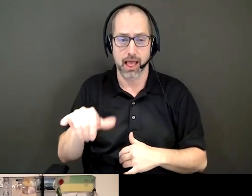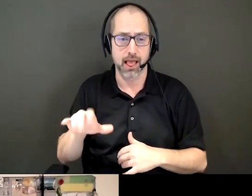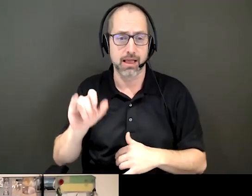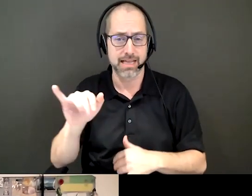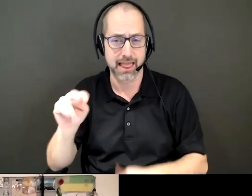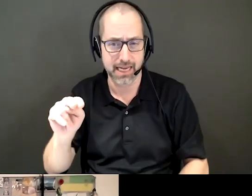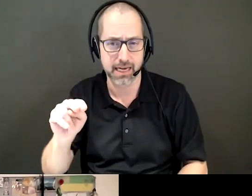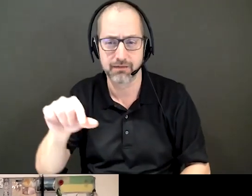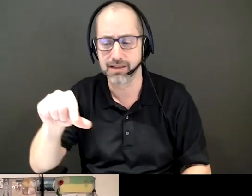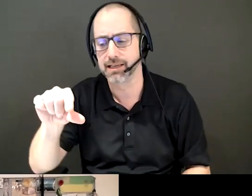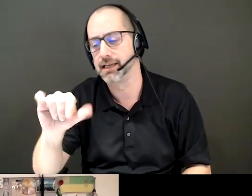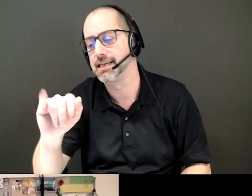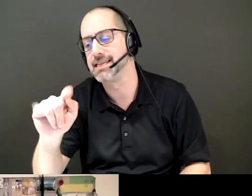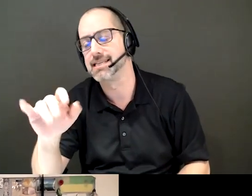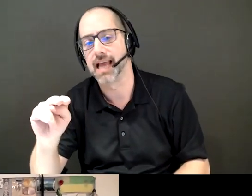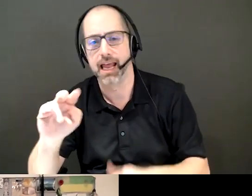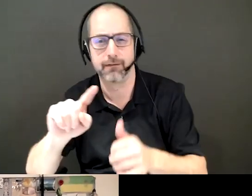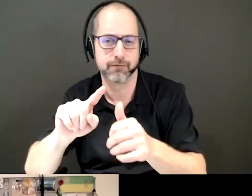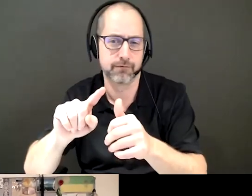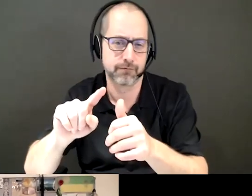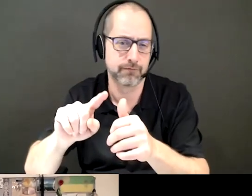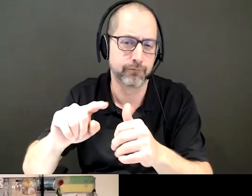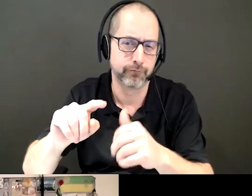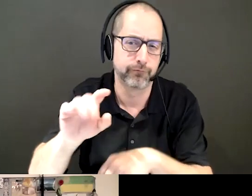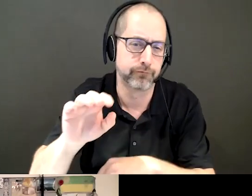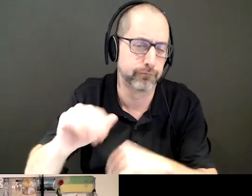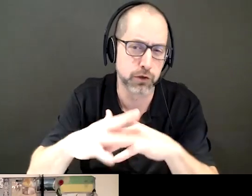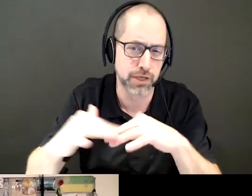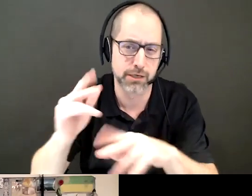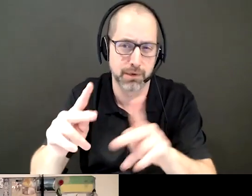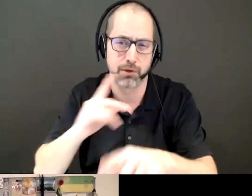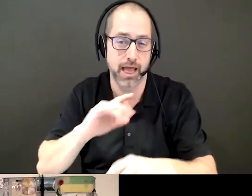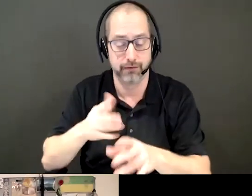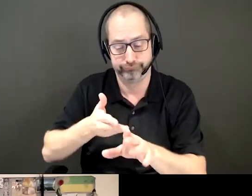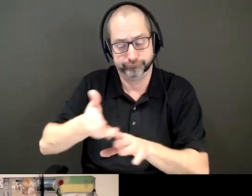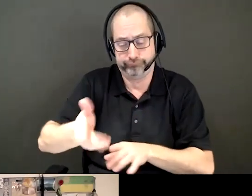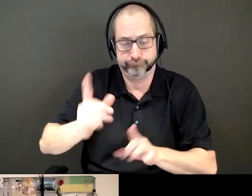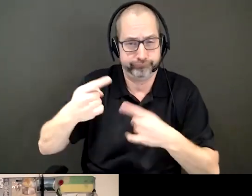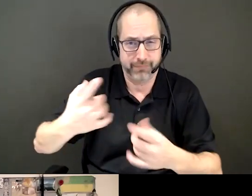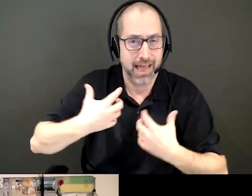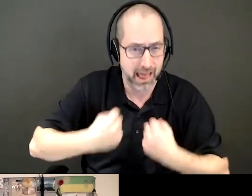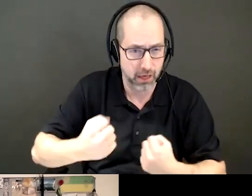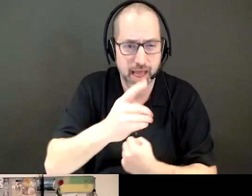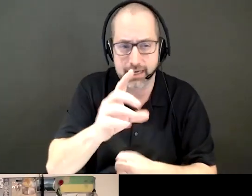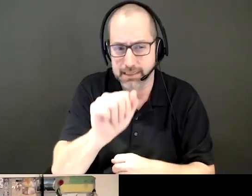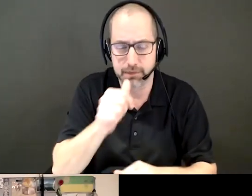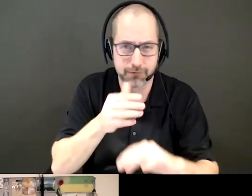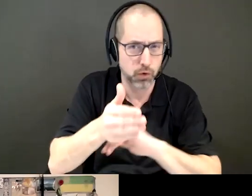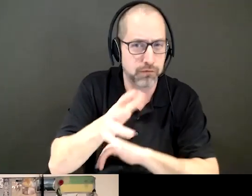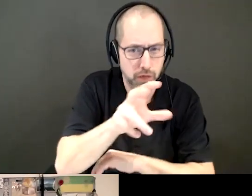First Nation. And as Krista says, I've been working in health and disability for the last over 30 years.